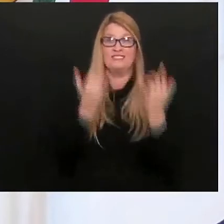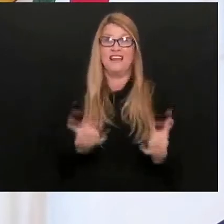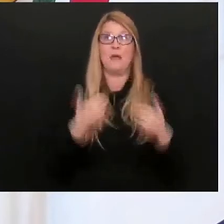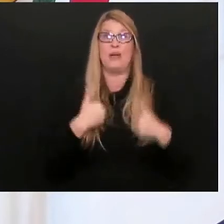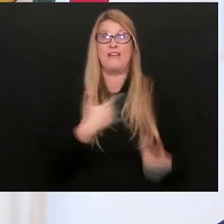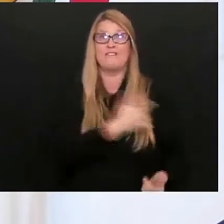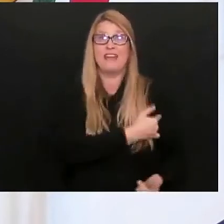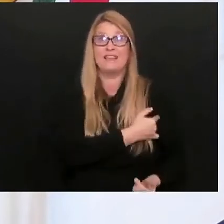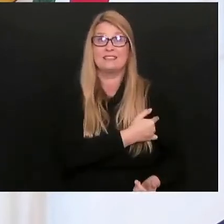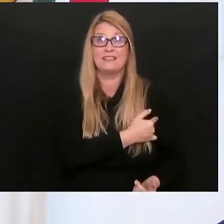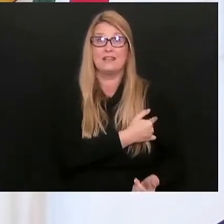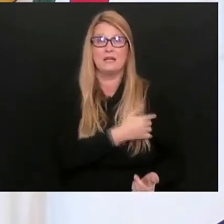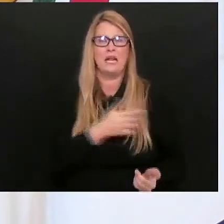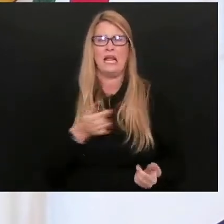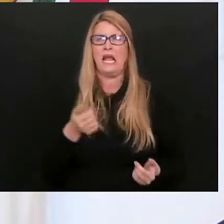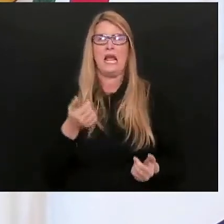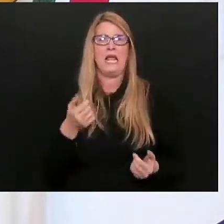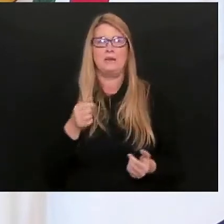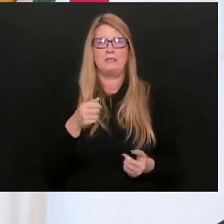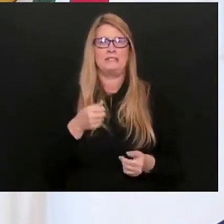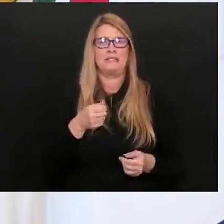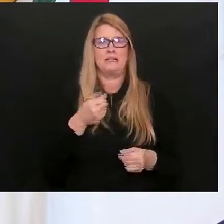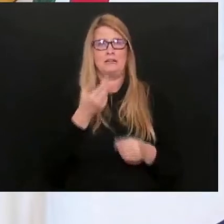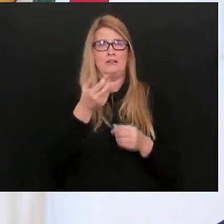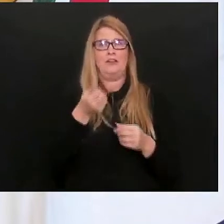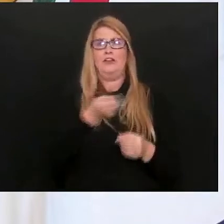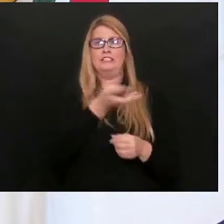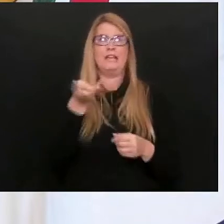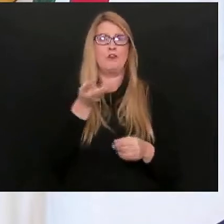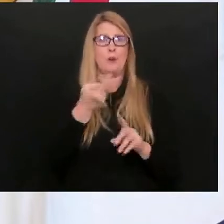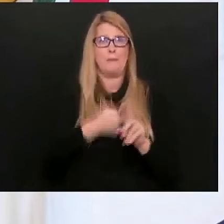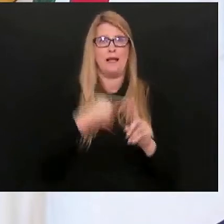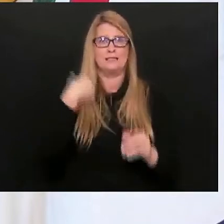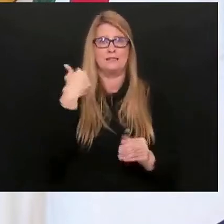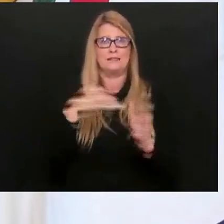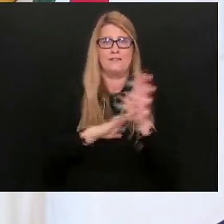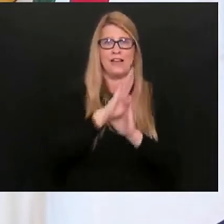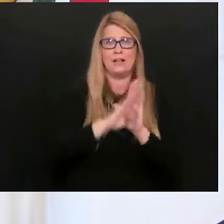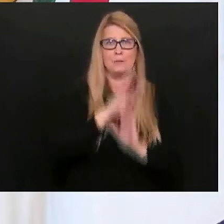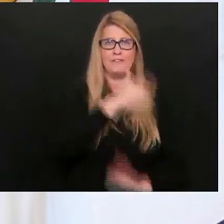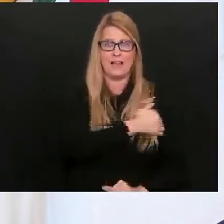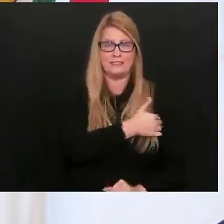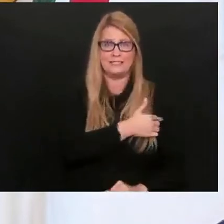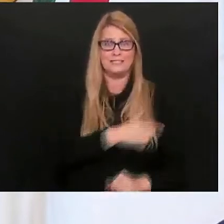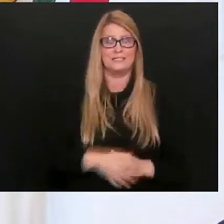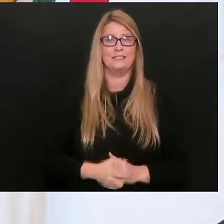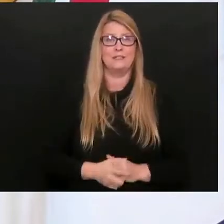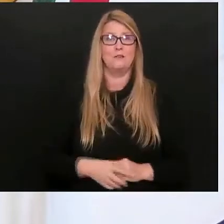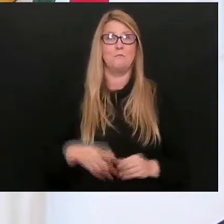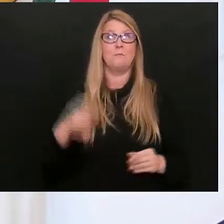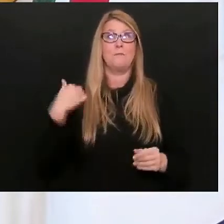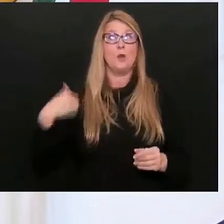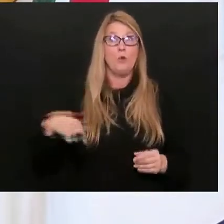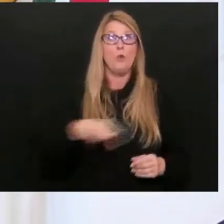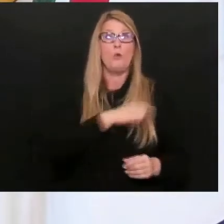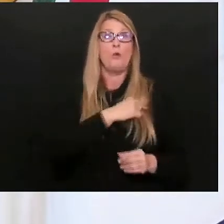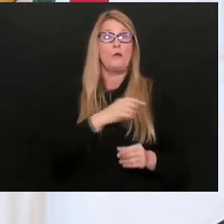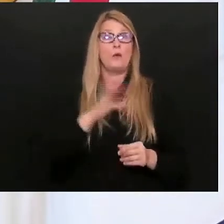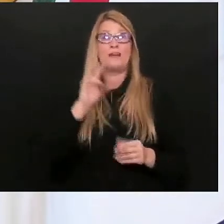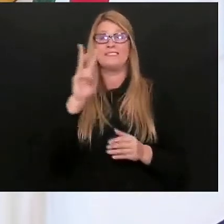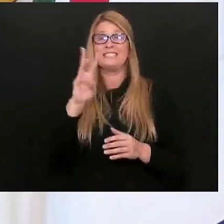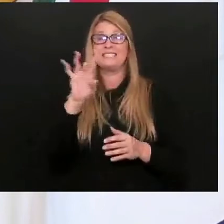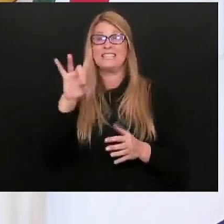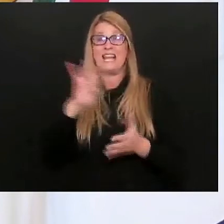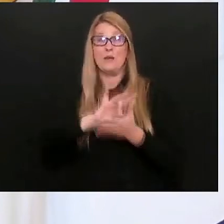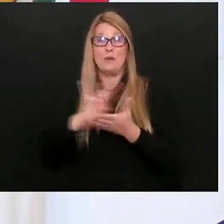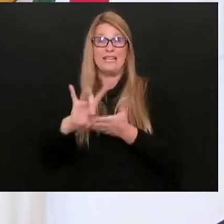and we had it in months, when it could have taken years. We were on a pathway six or eight weeks